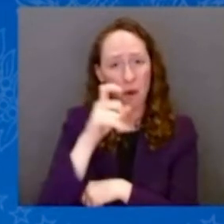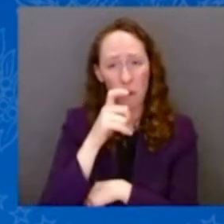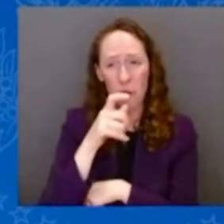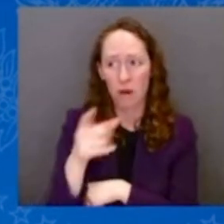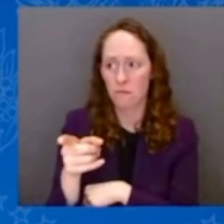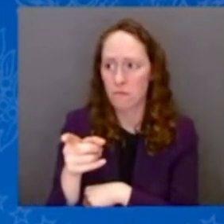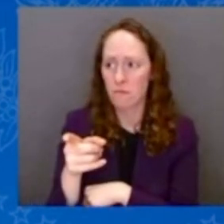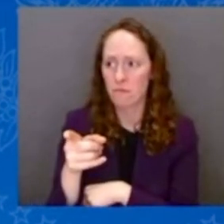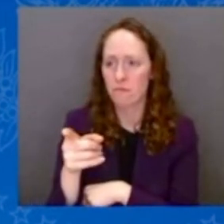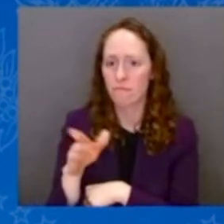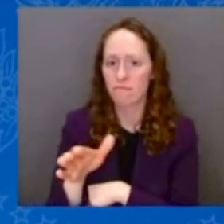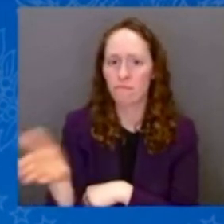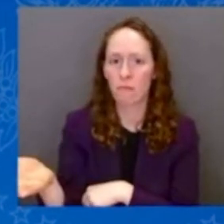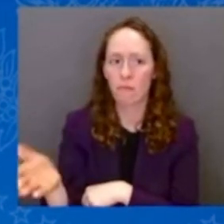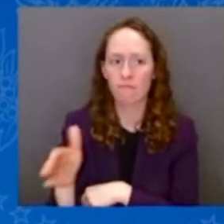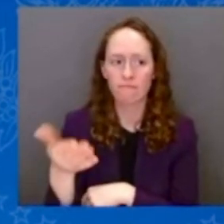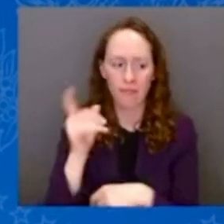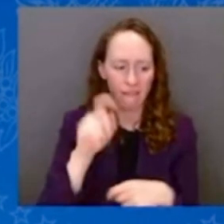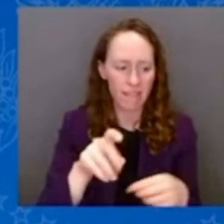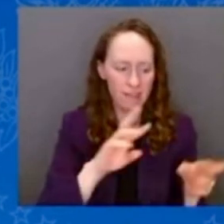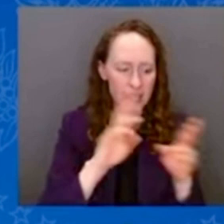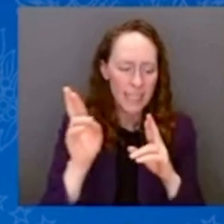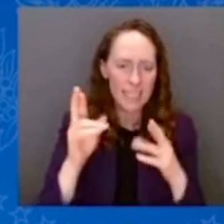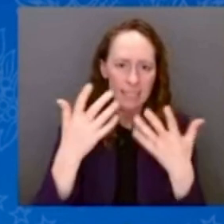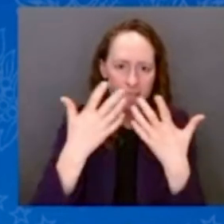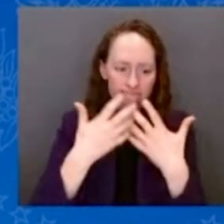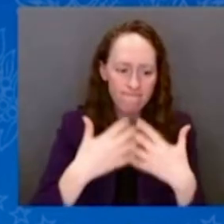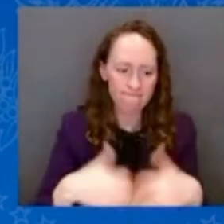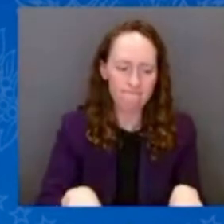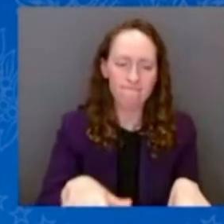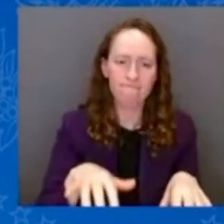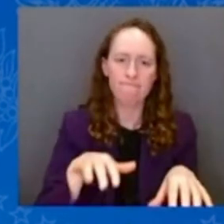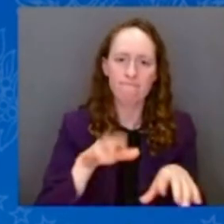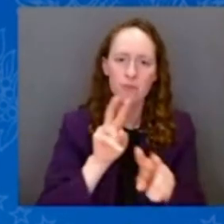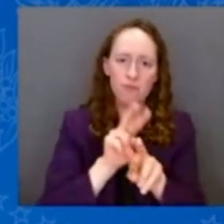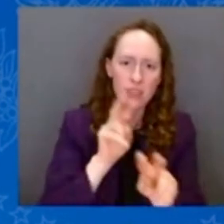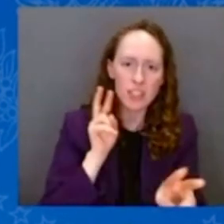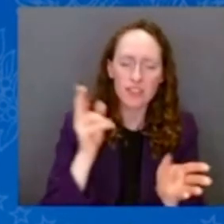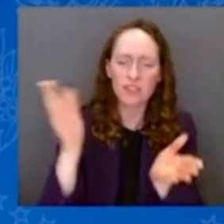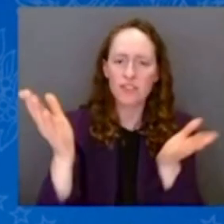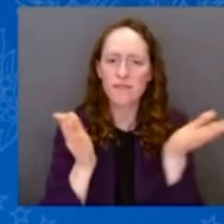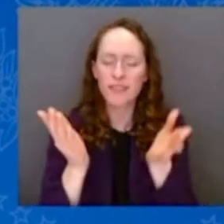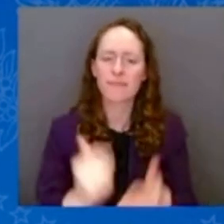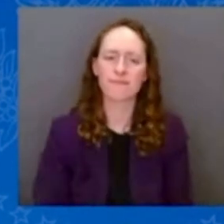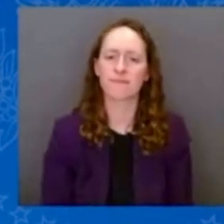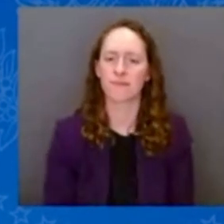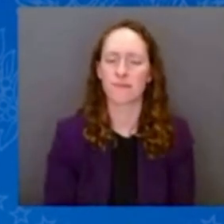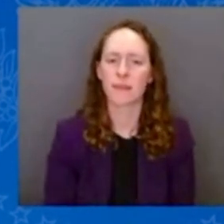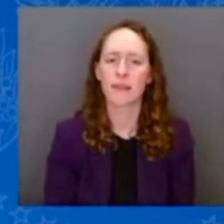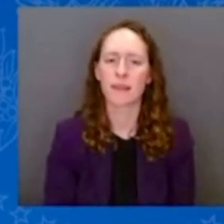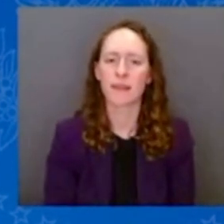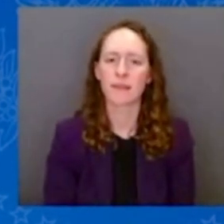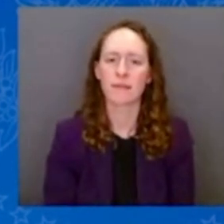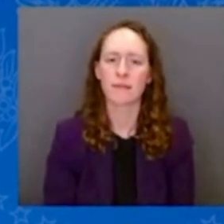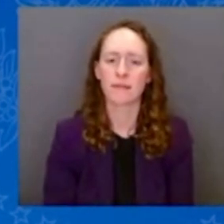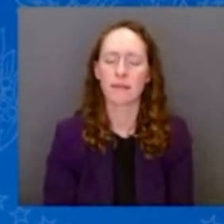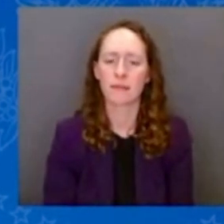officials and local officials and first responders and community members who worked around the clock.